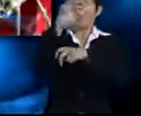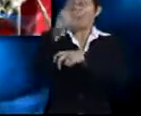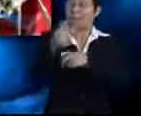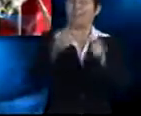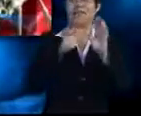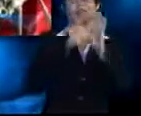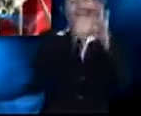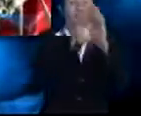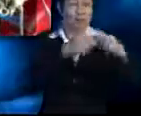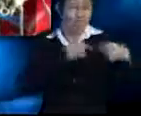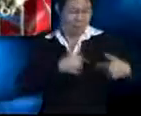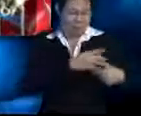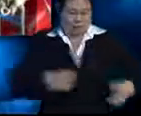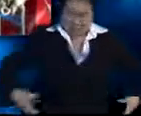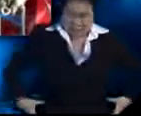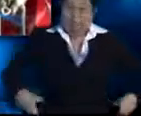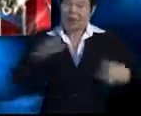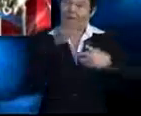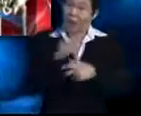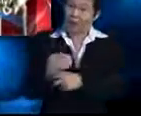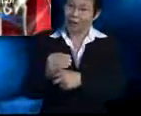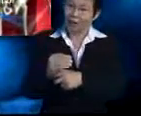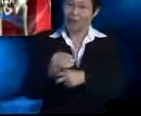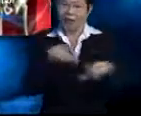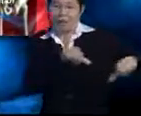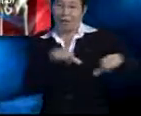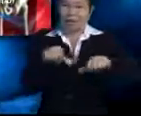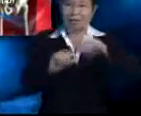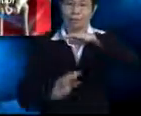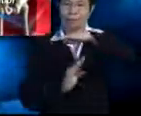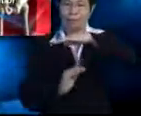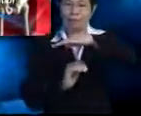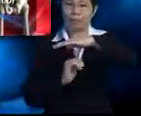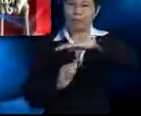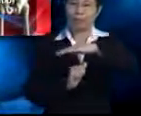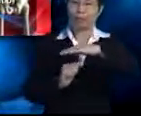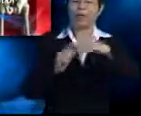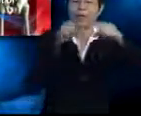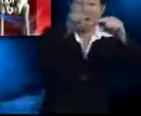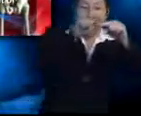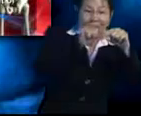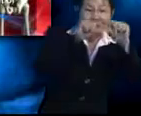the heart and kidney, and to act as the base for the attachment of muscles.